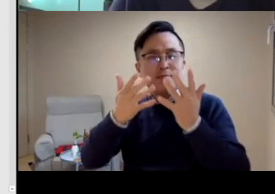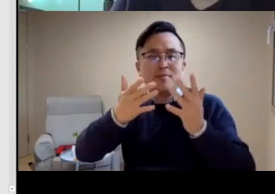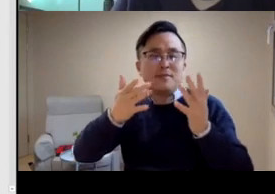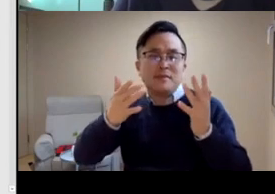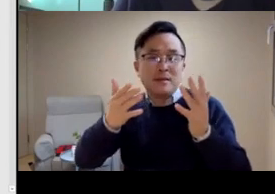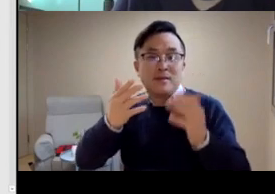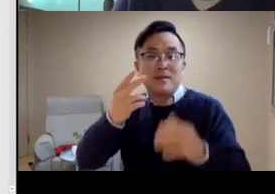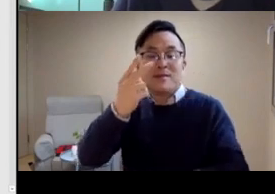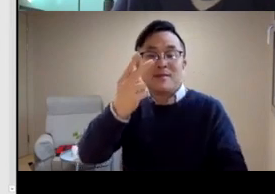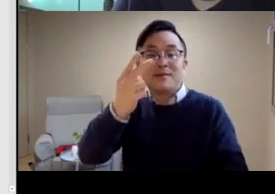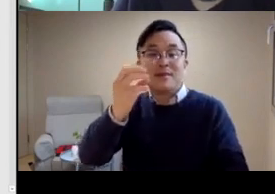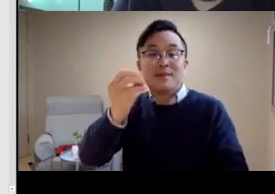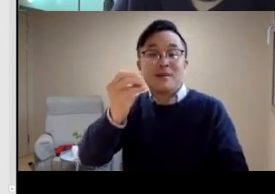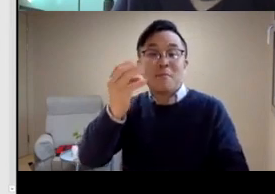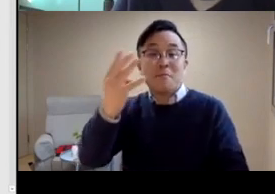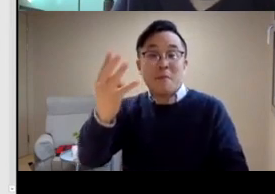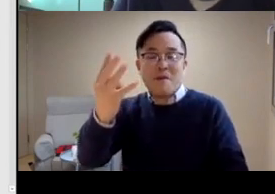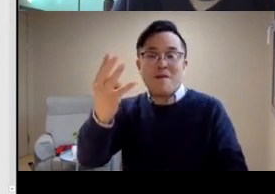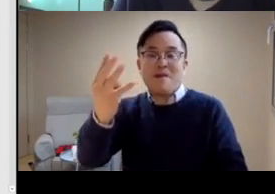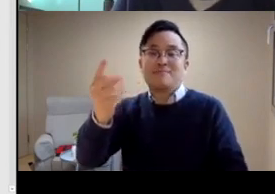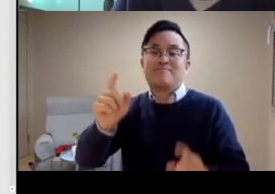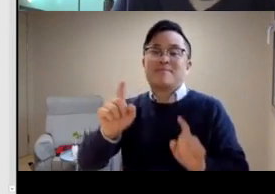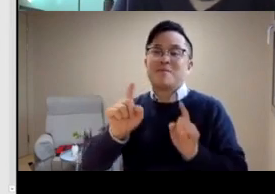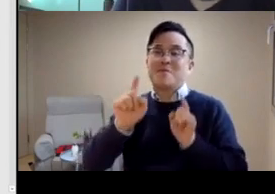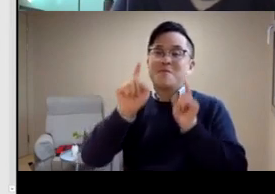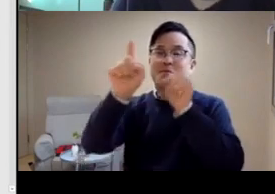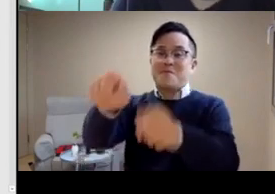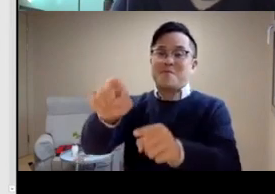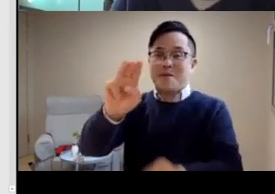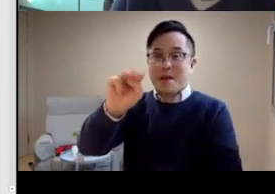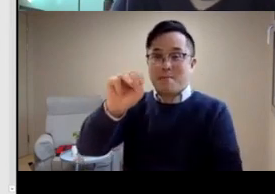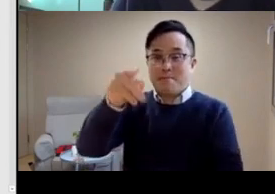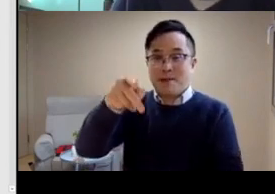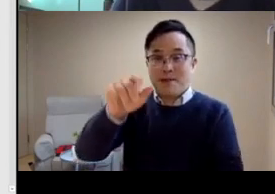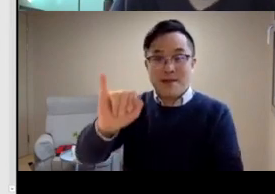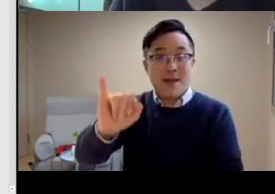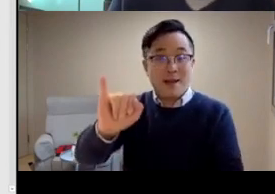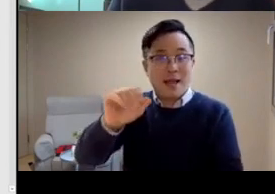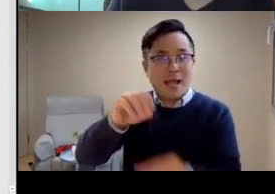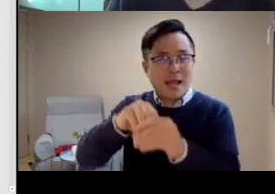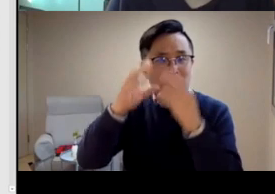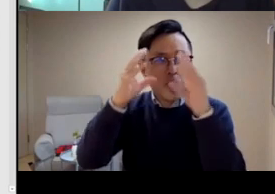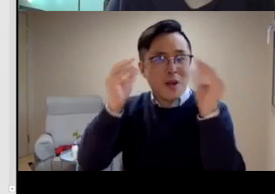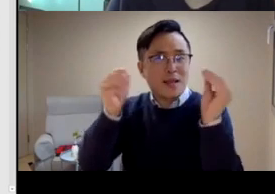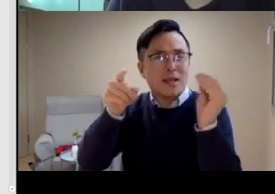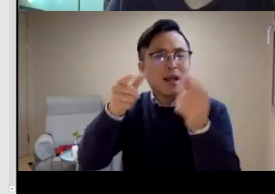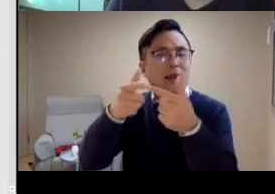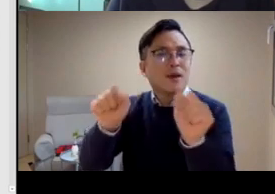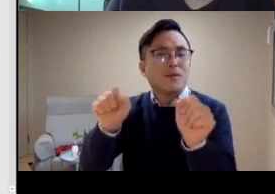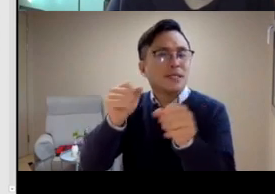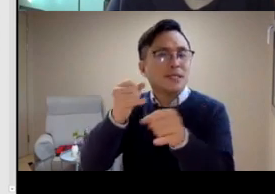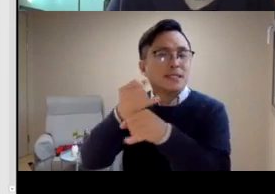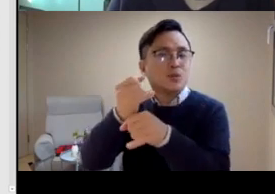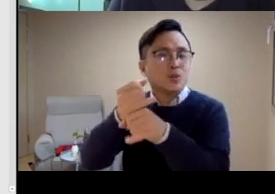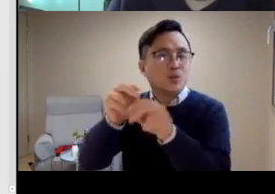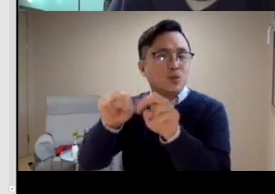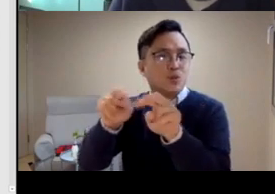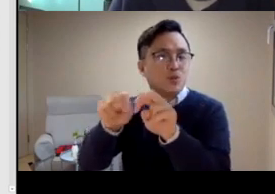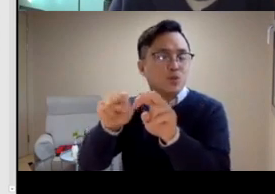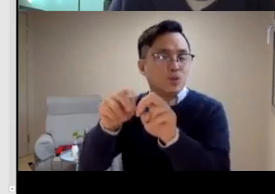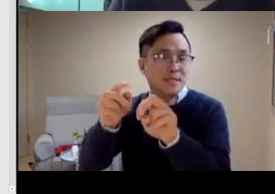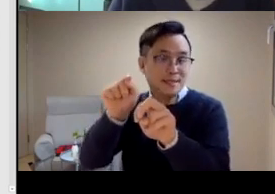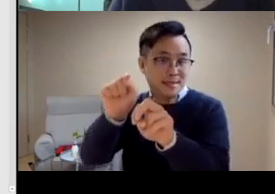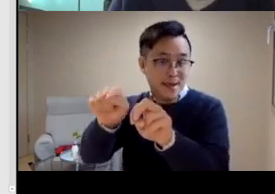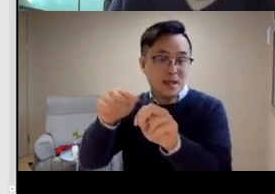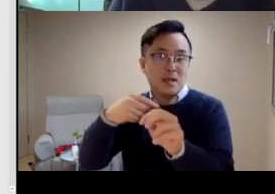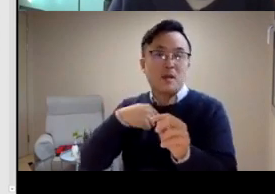So that's when I began to study and learn and learn about linguistics. And then very important year, in 2004,